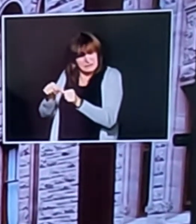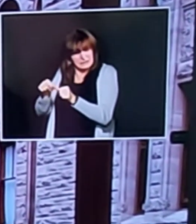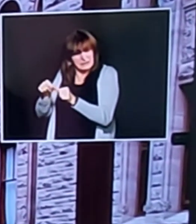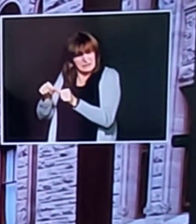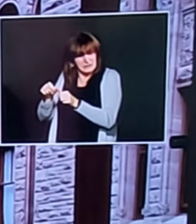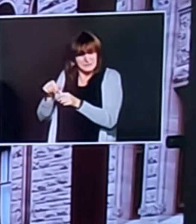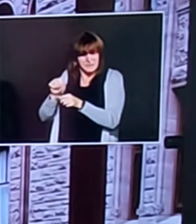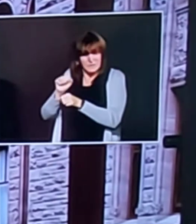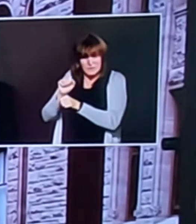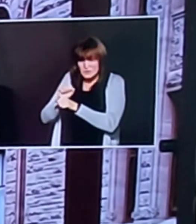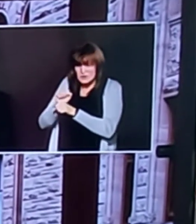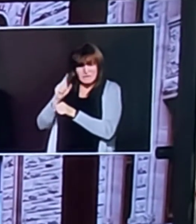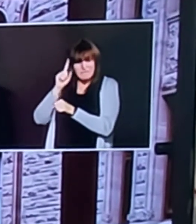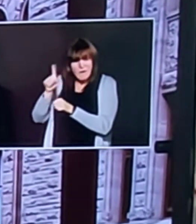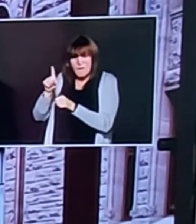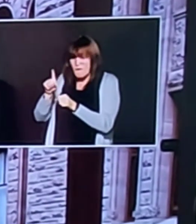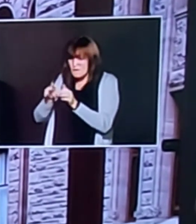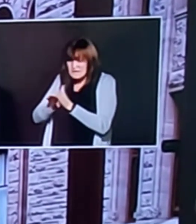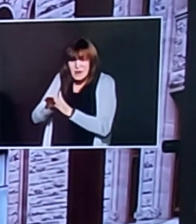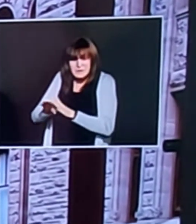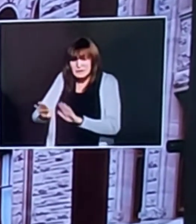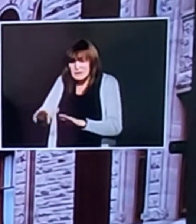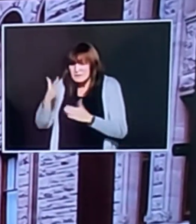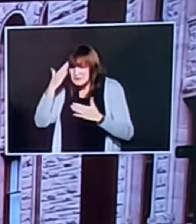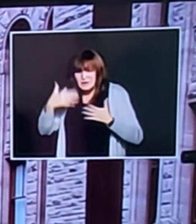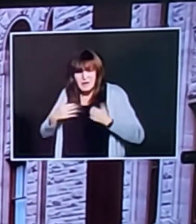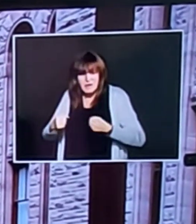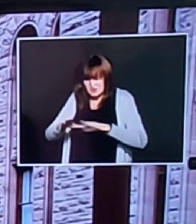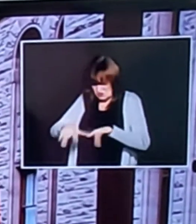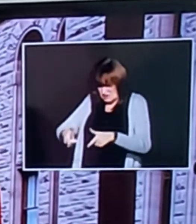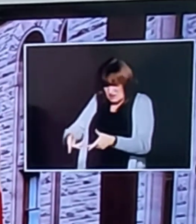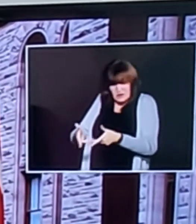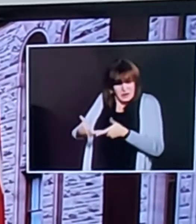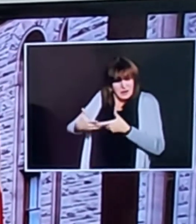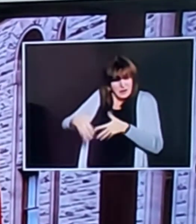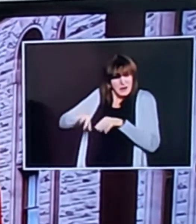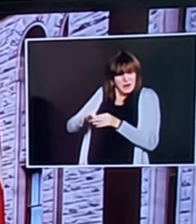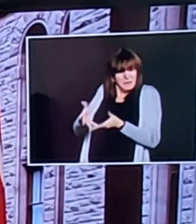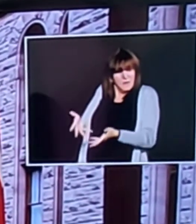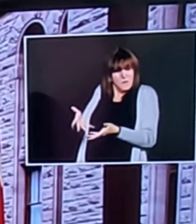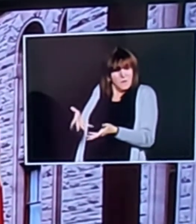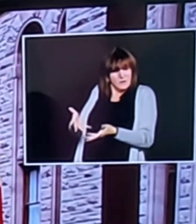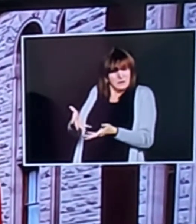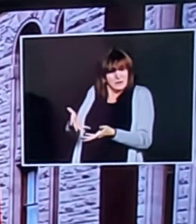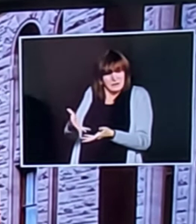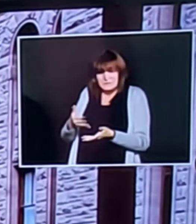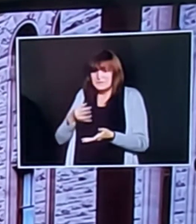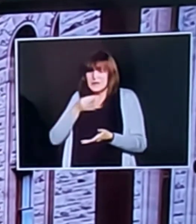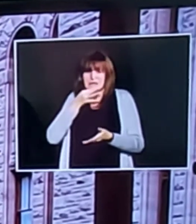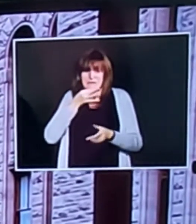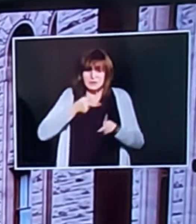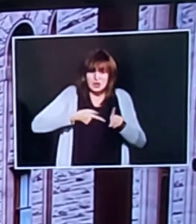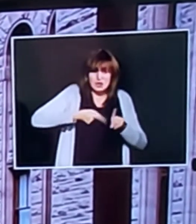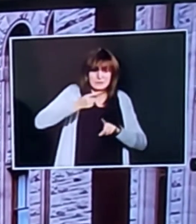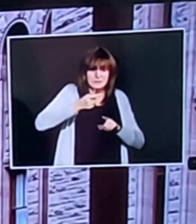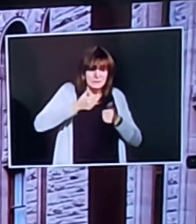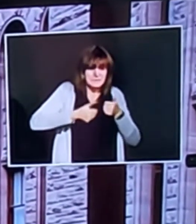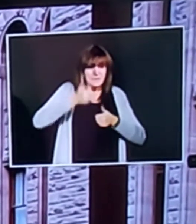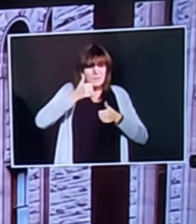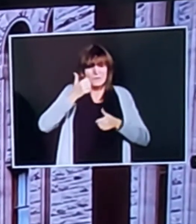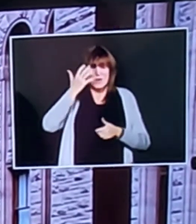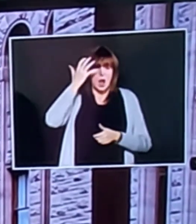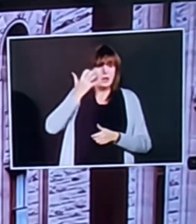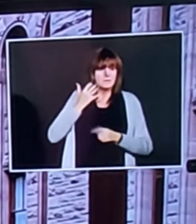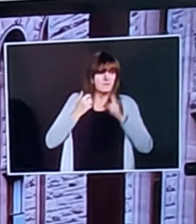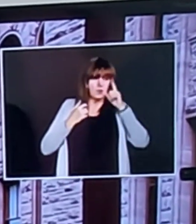and mental health and other aspects of our children we listen to the experts from various centers including hospital visited children and we have a consultation